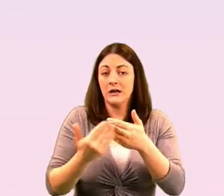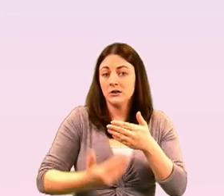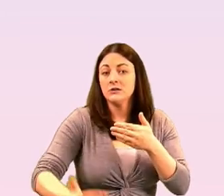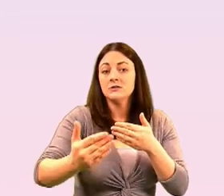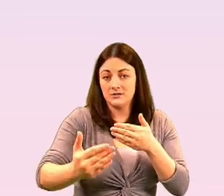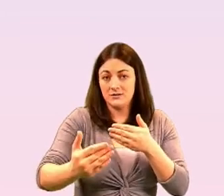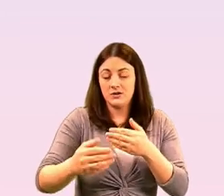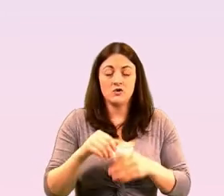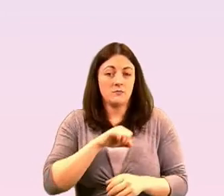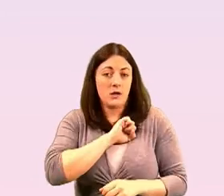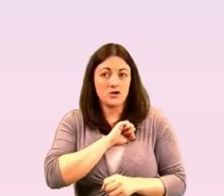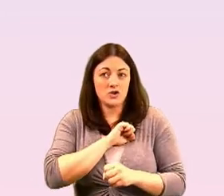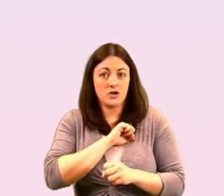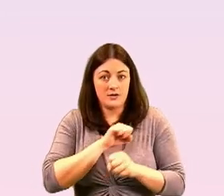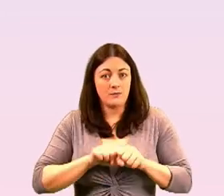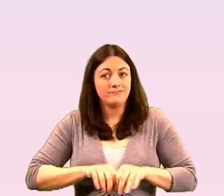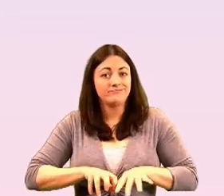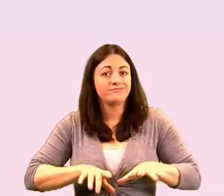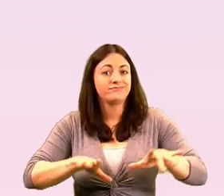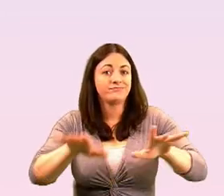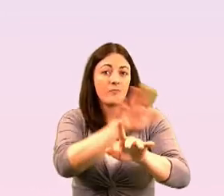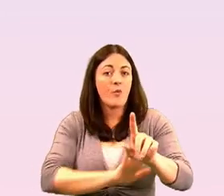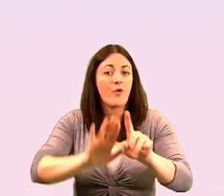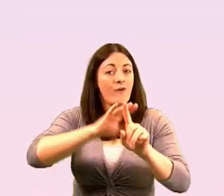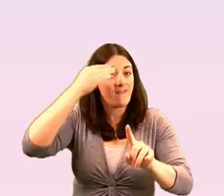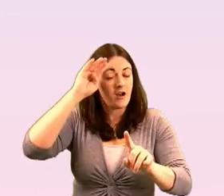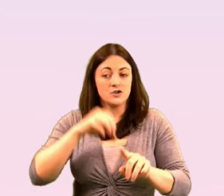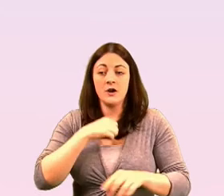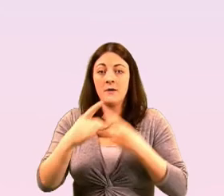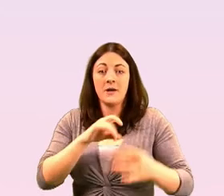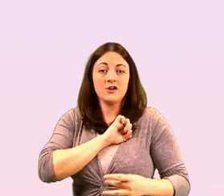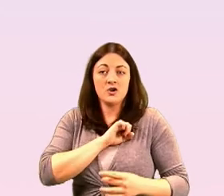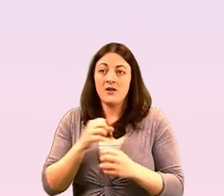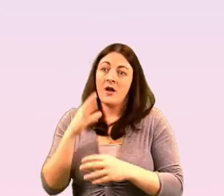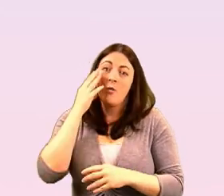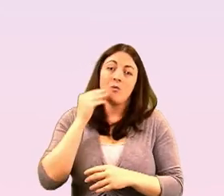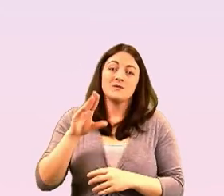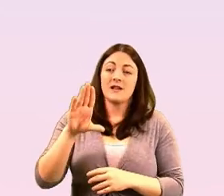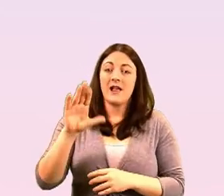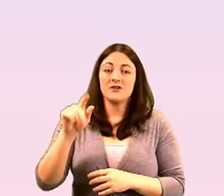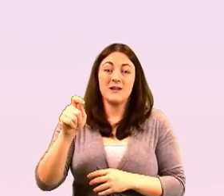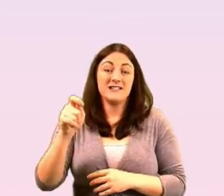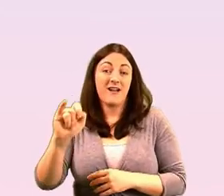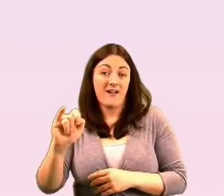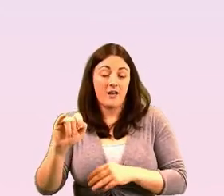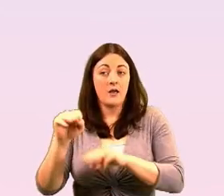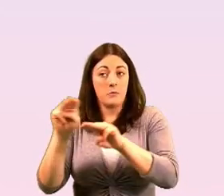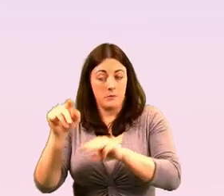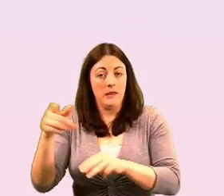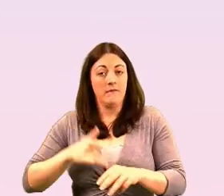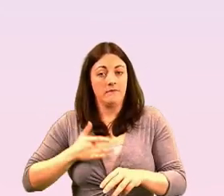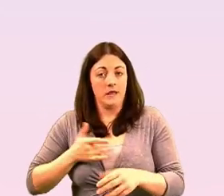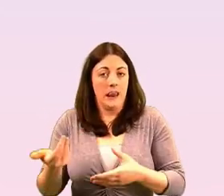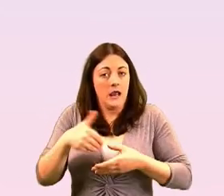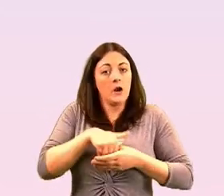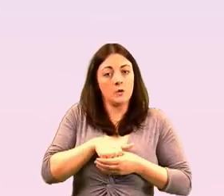every healthcare setting that an older lgbti person is likely to walk into to make them inclusive we've already had great